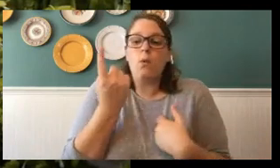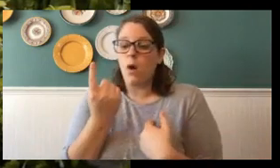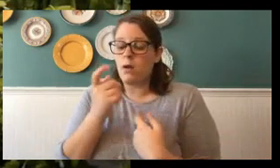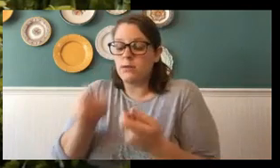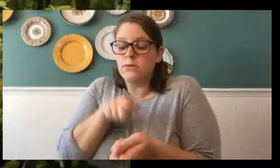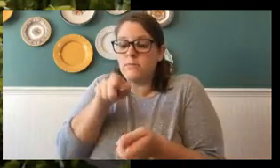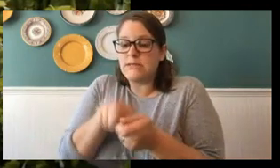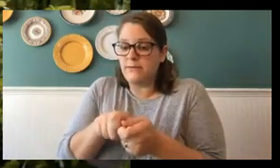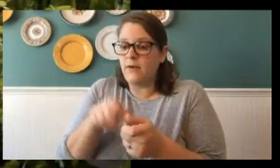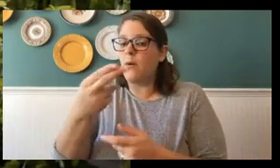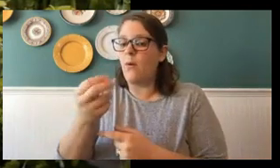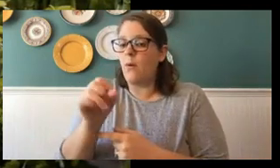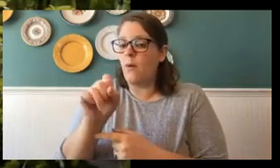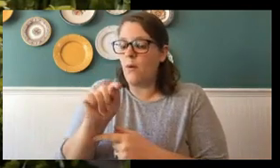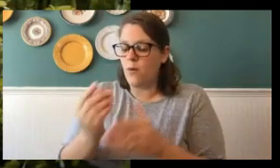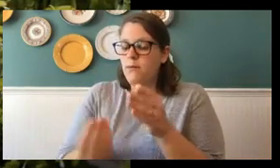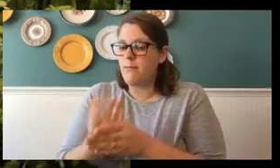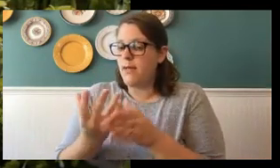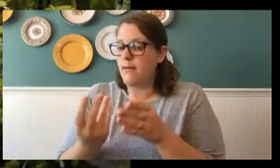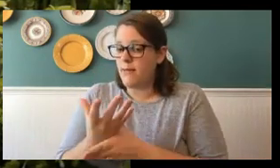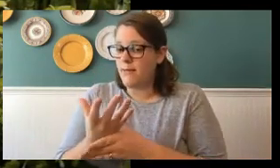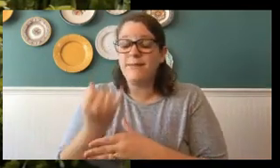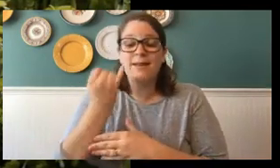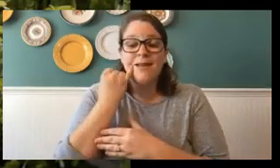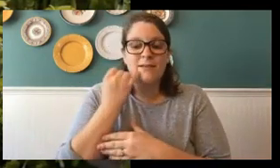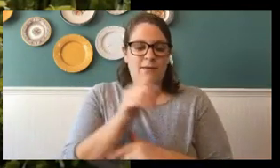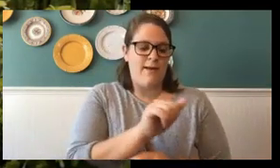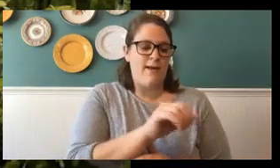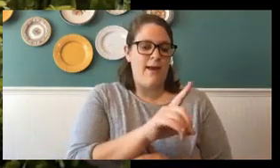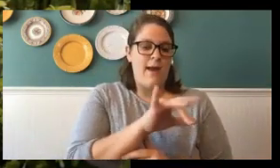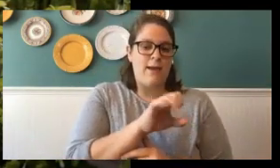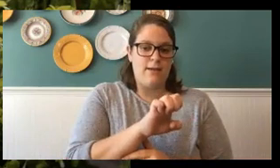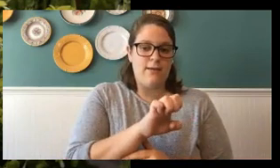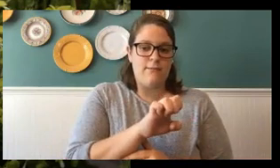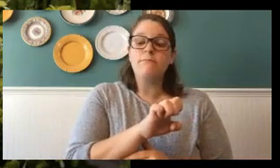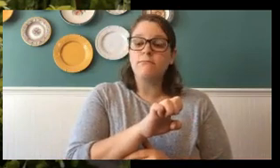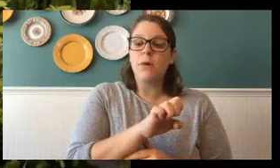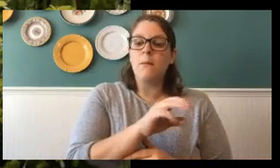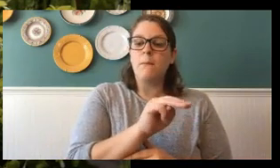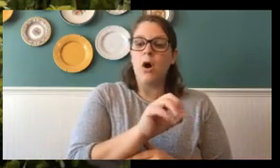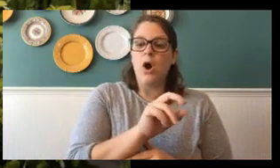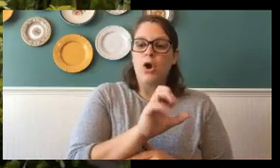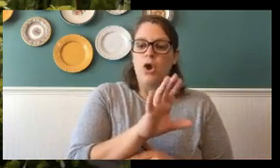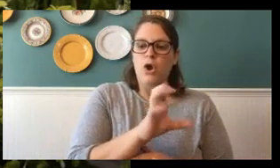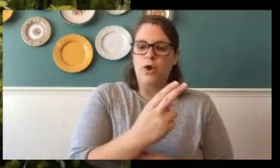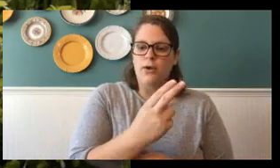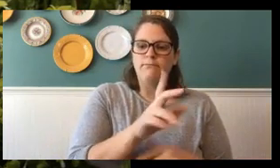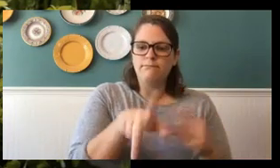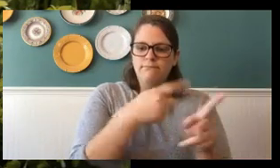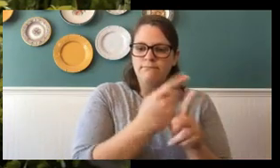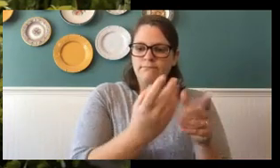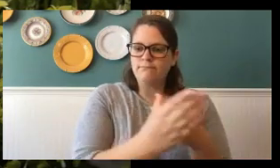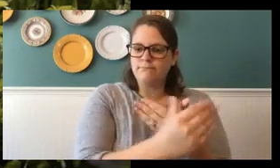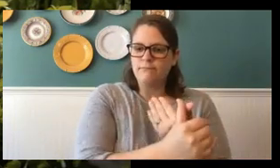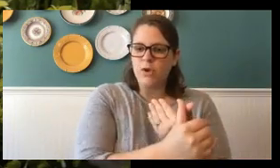So, let's say, if Addie were a monarch butterfly, she would have one special